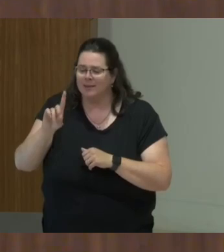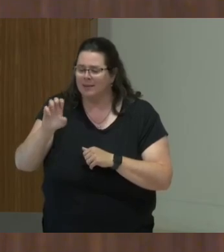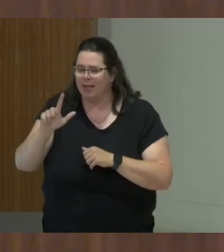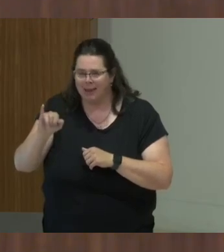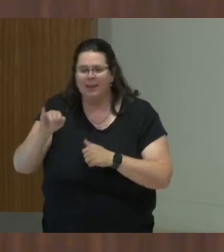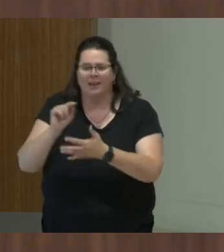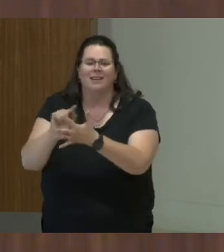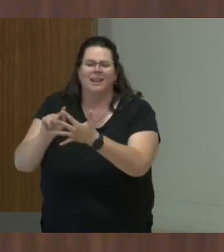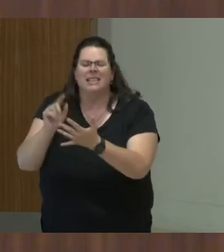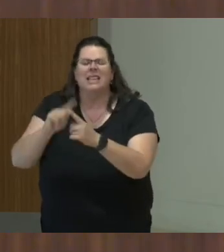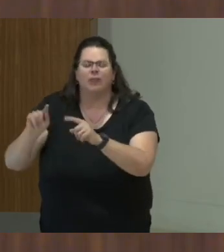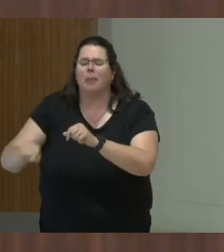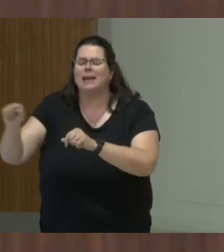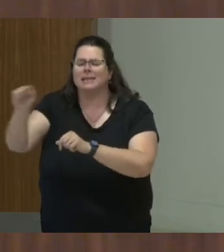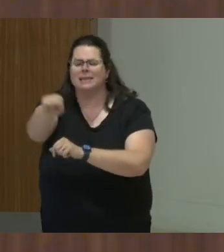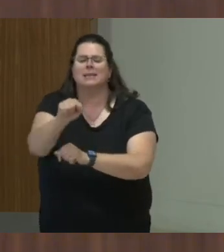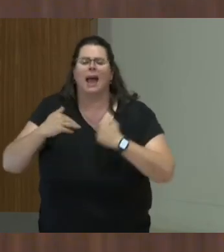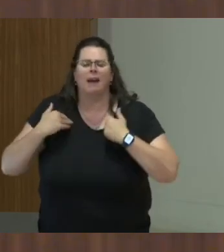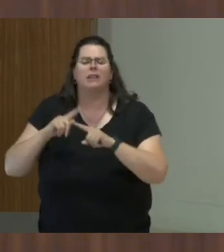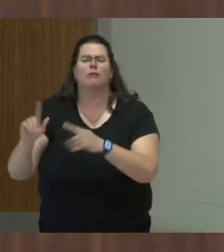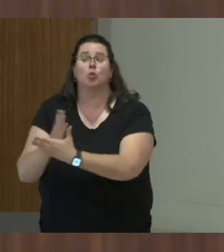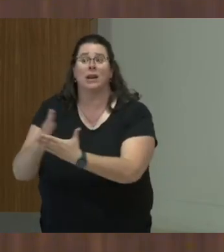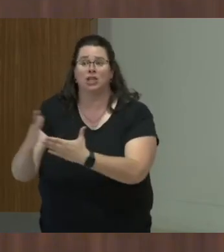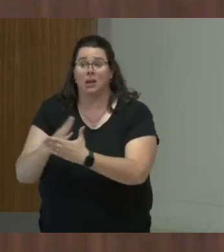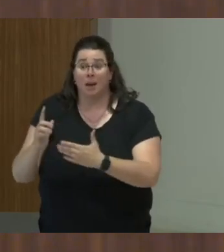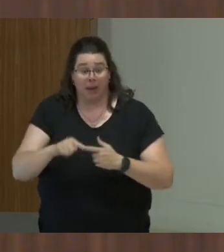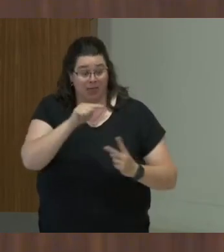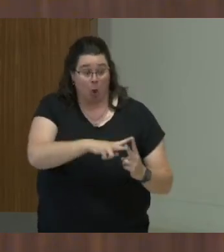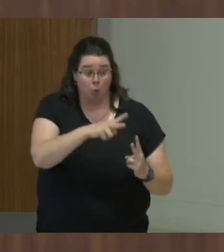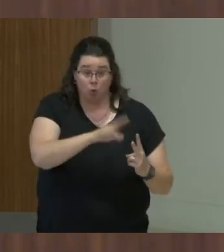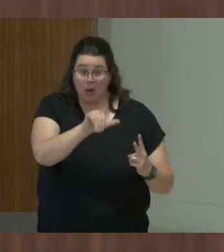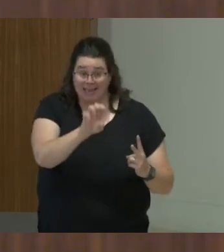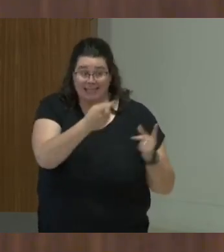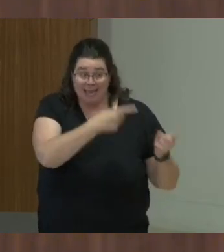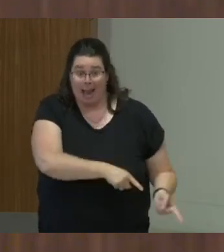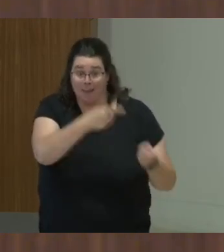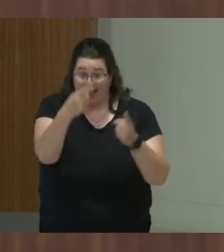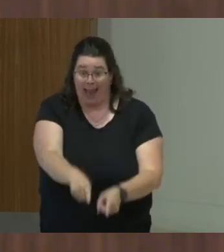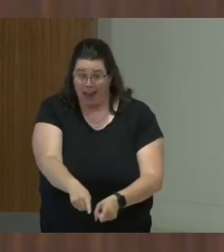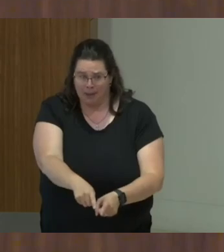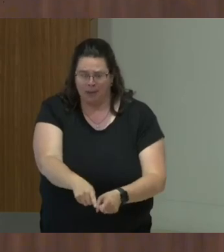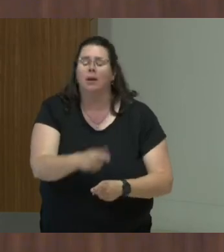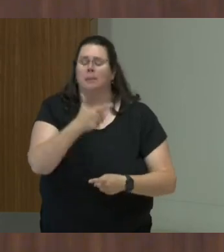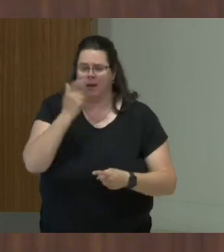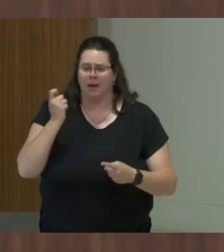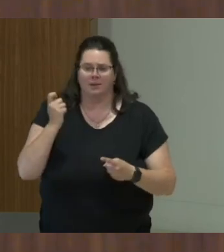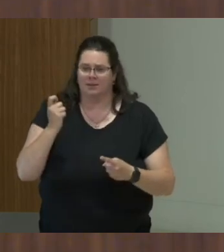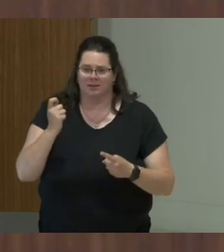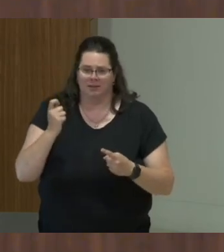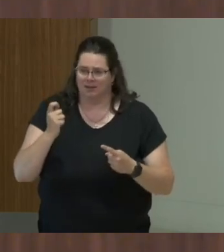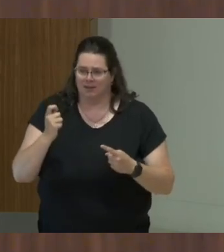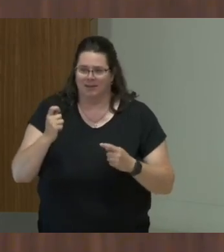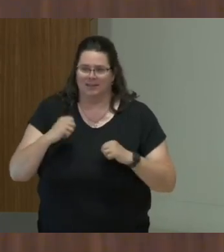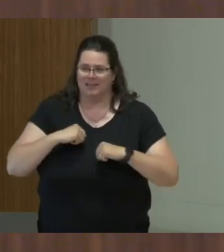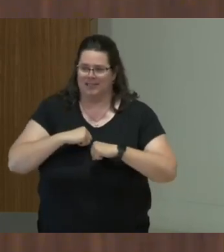entire range of, but these two cases particularly happened in West Bengal, and what happened really